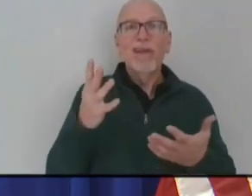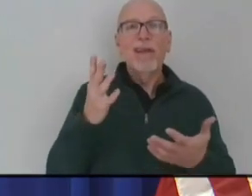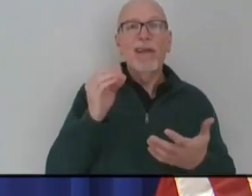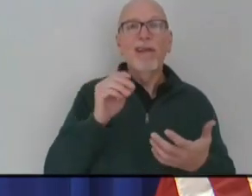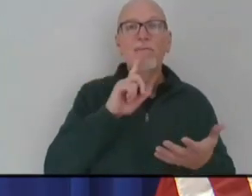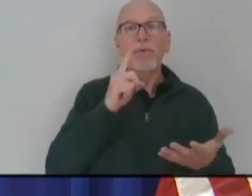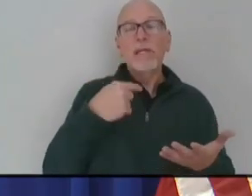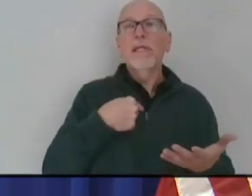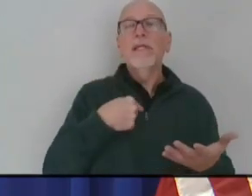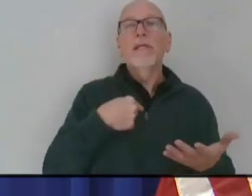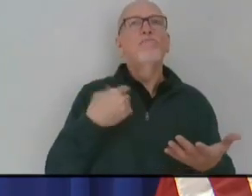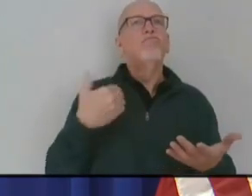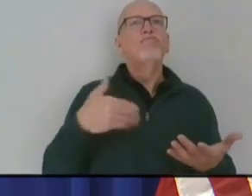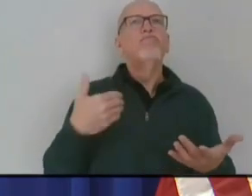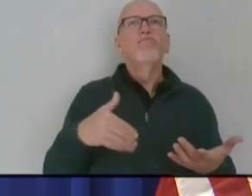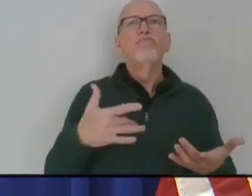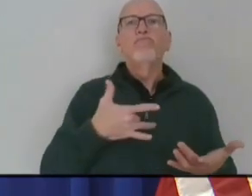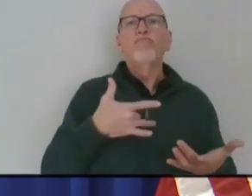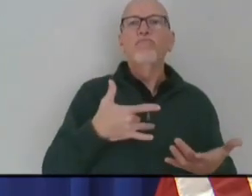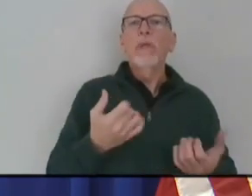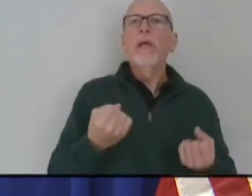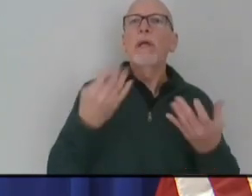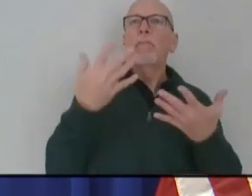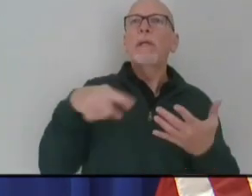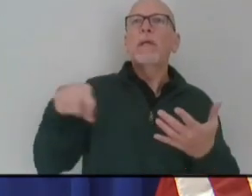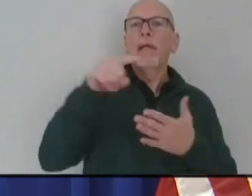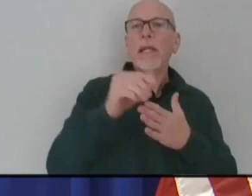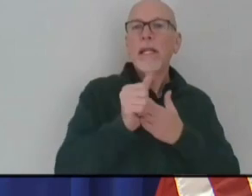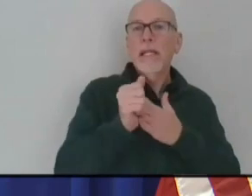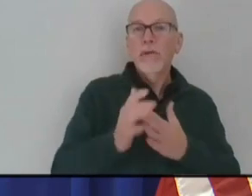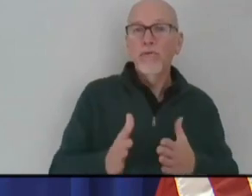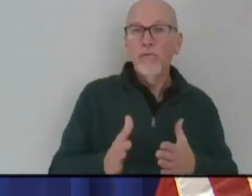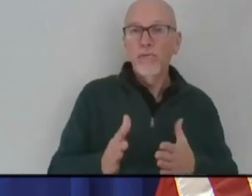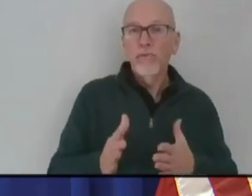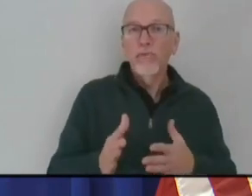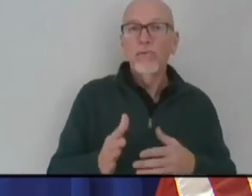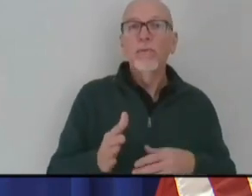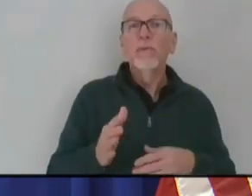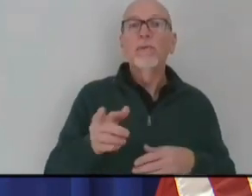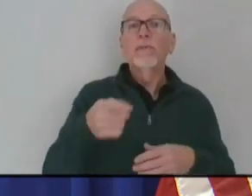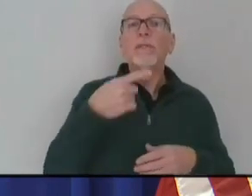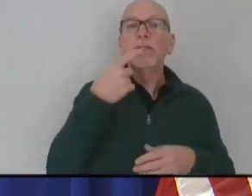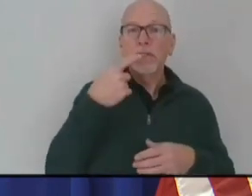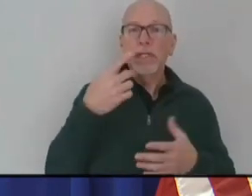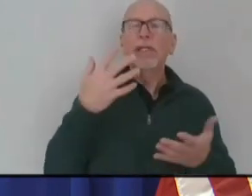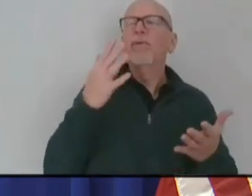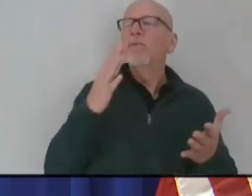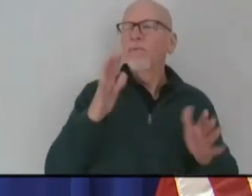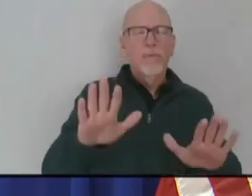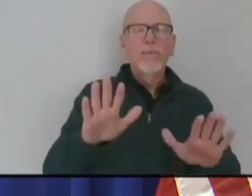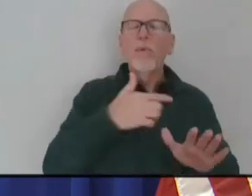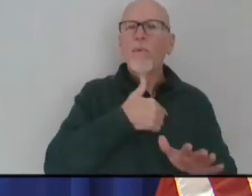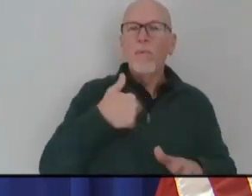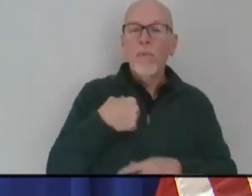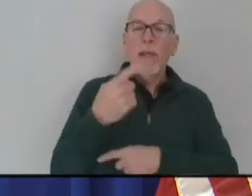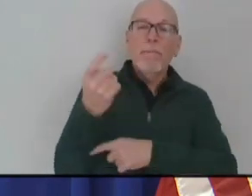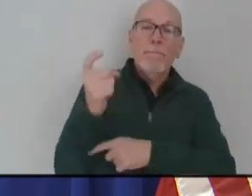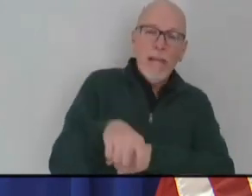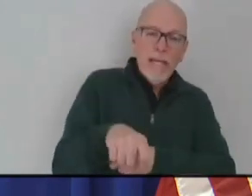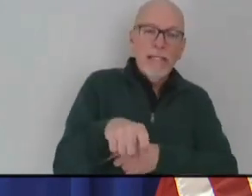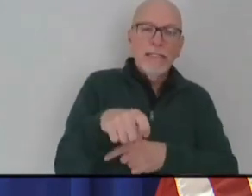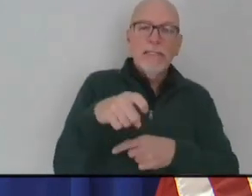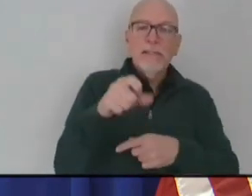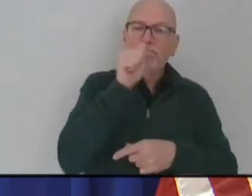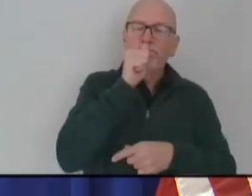by the number of leaders around the state who have said, yes, we've got to get through this next few